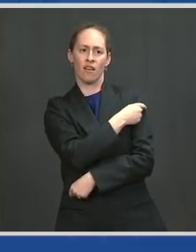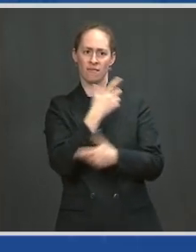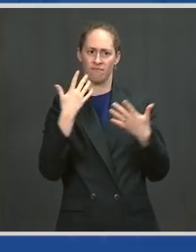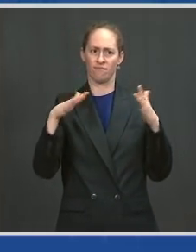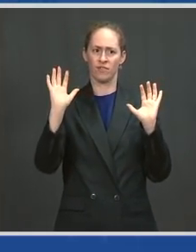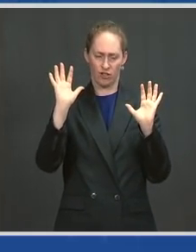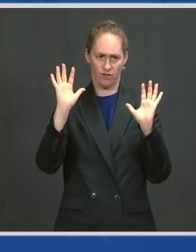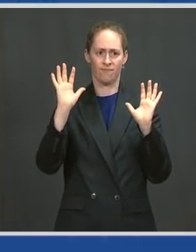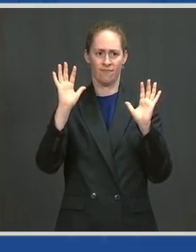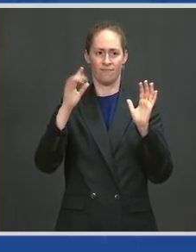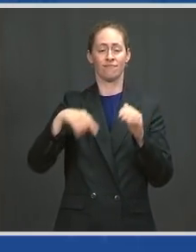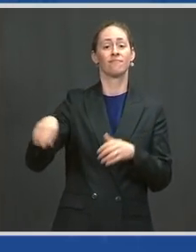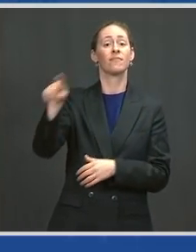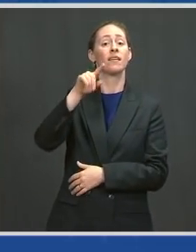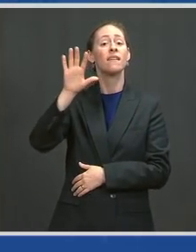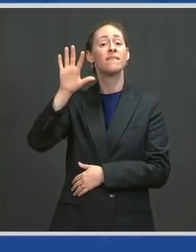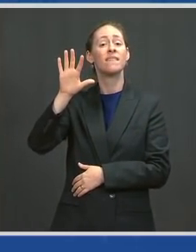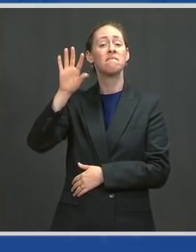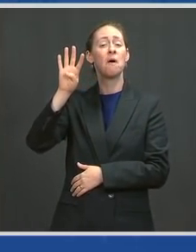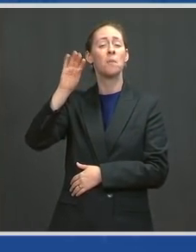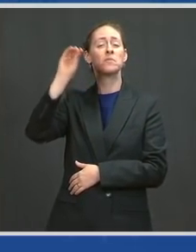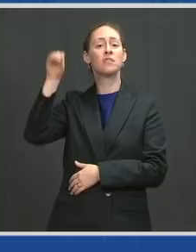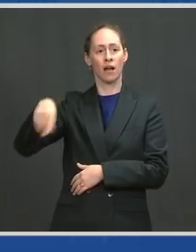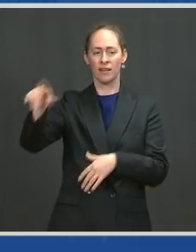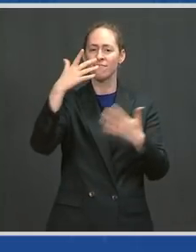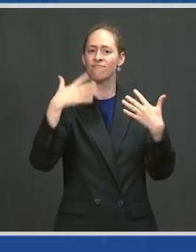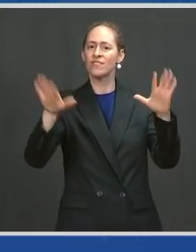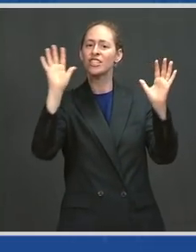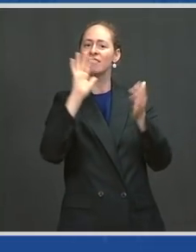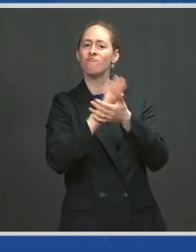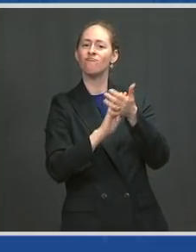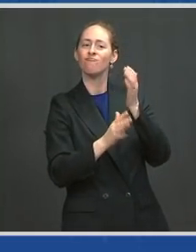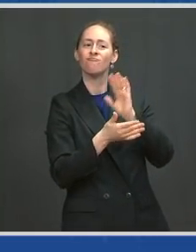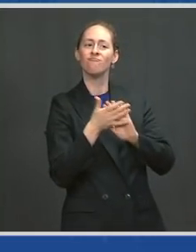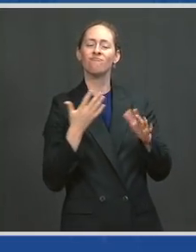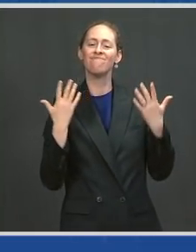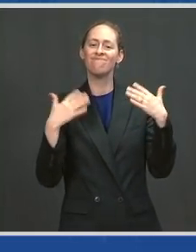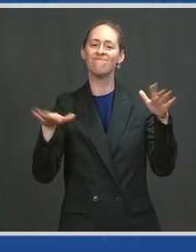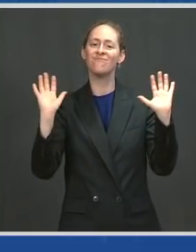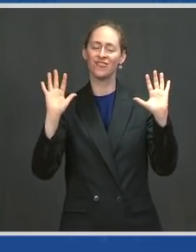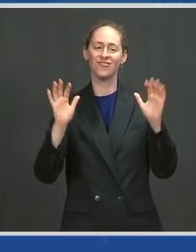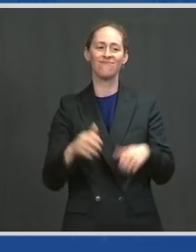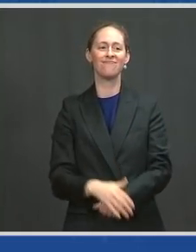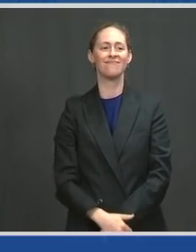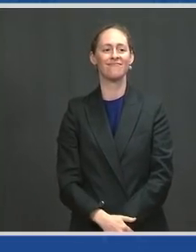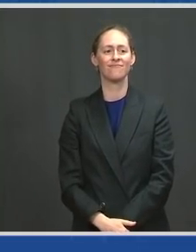us 14th amongst all states and ahead of other states in the South.